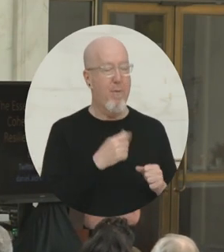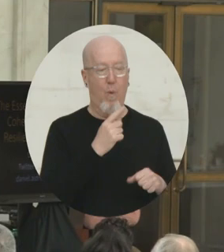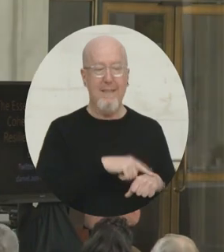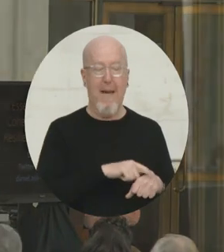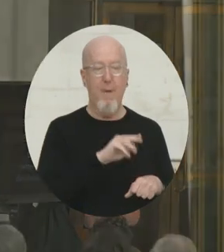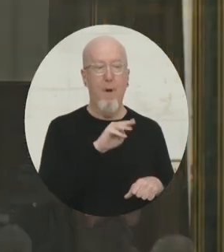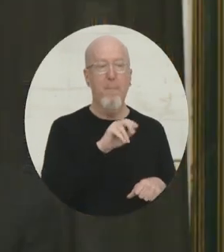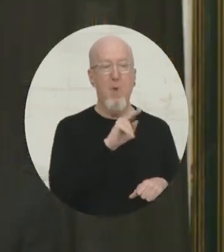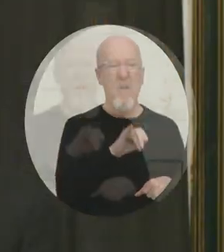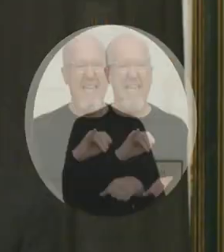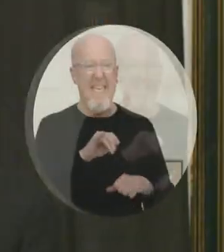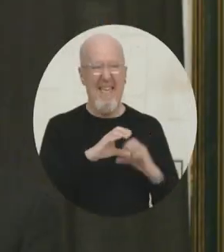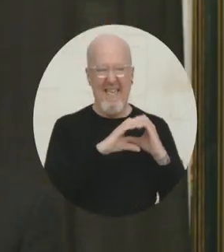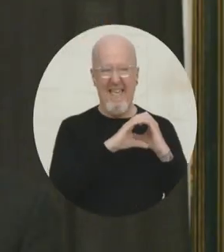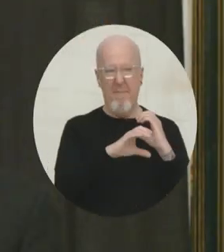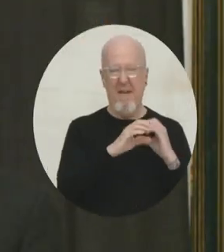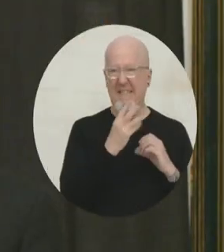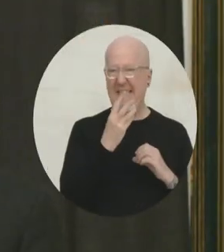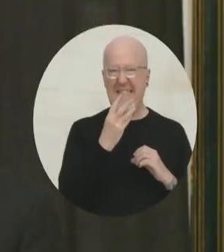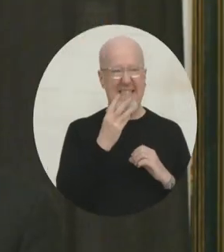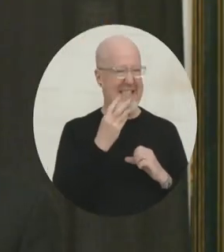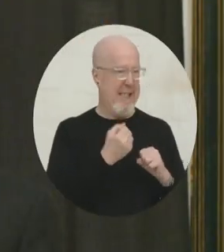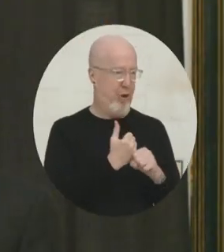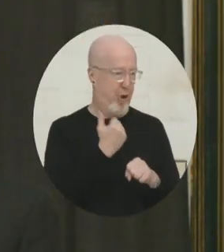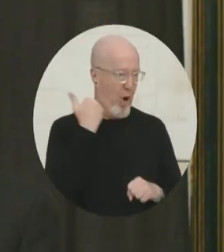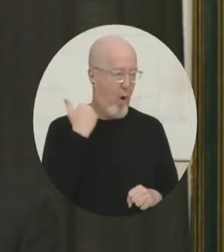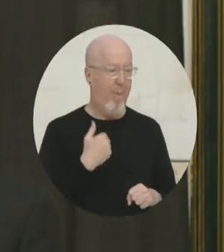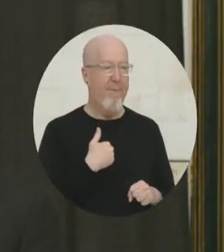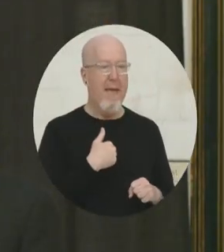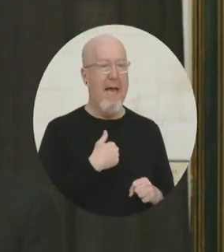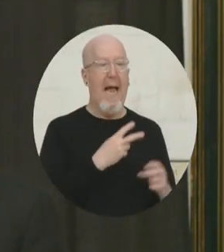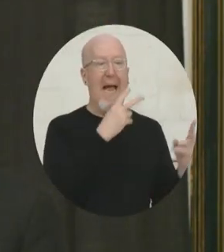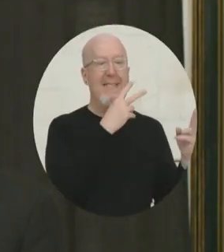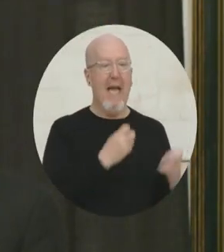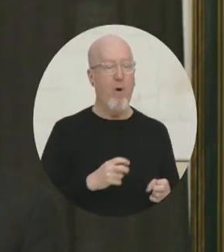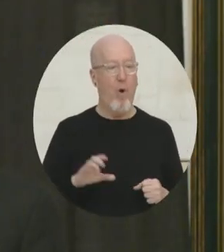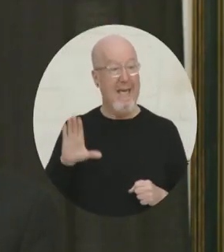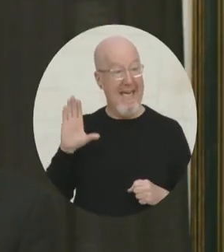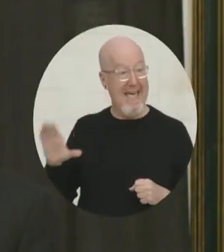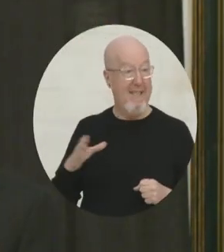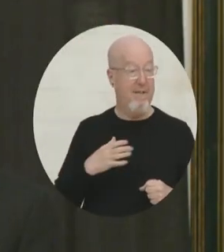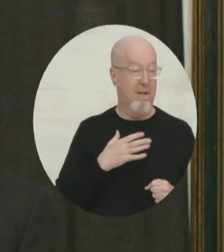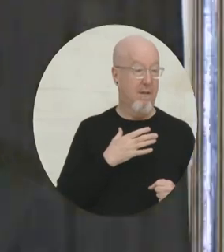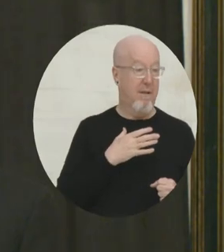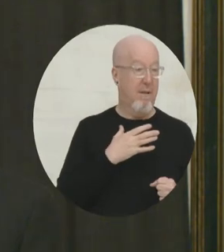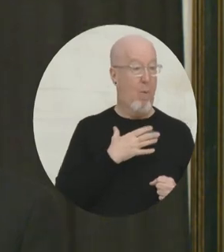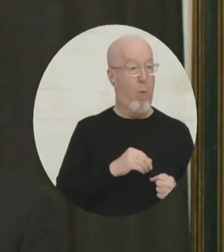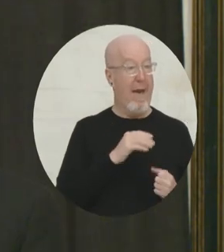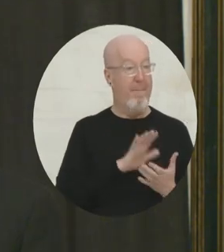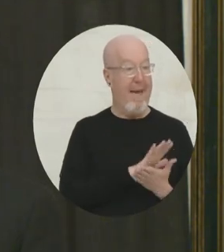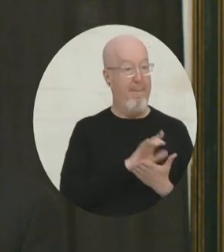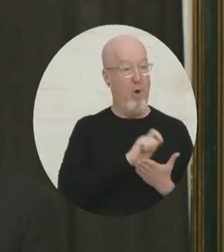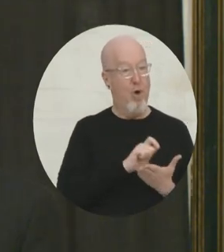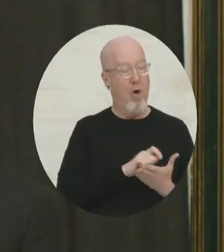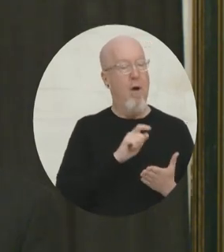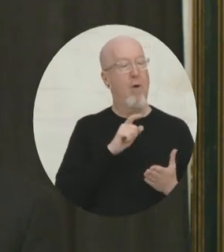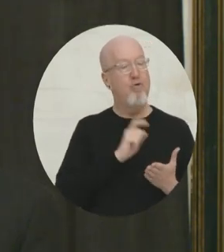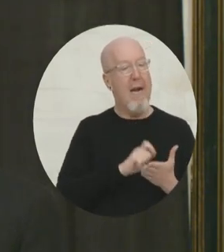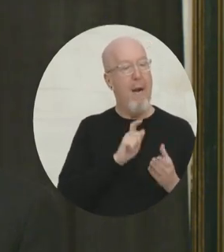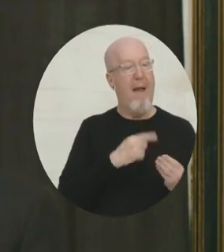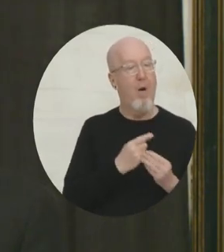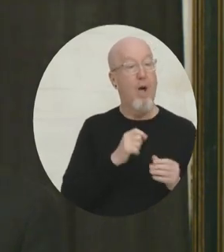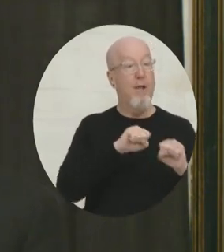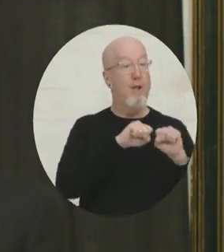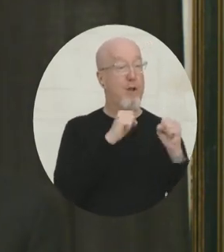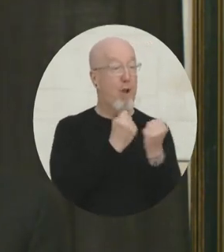probably six or seven years ago, I downloaded this white paper and it was on the power of social cohesion and disaster